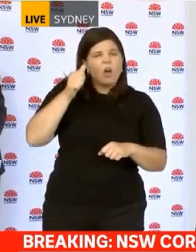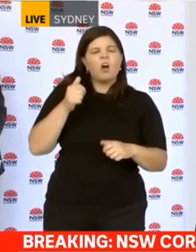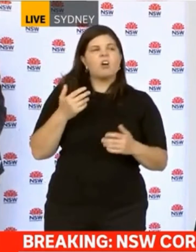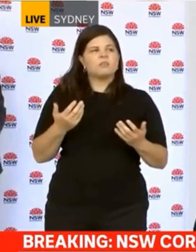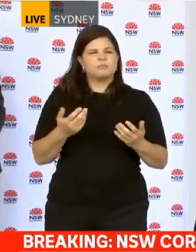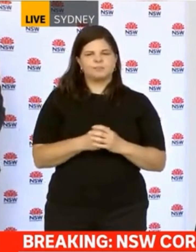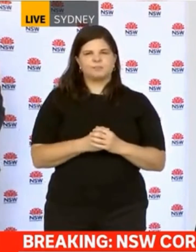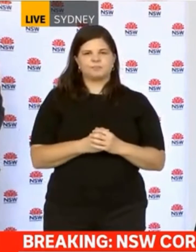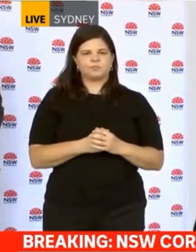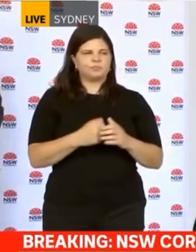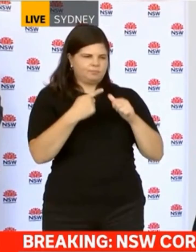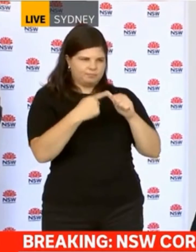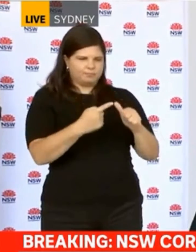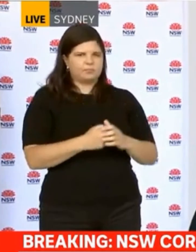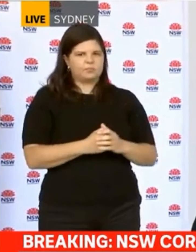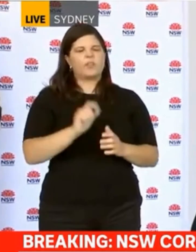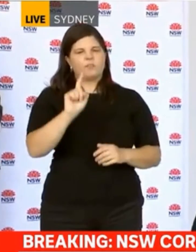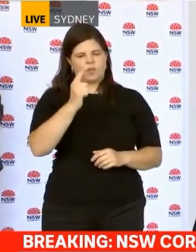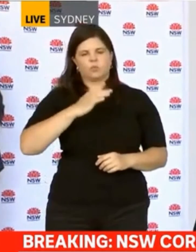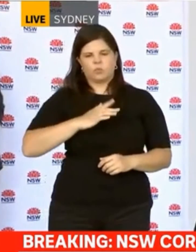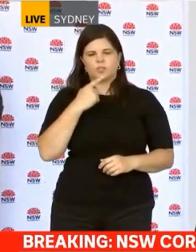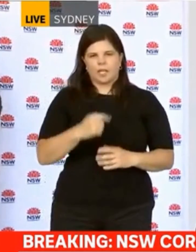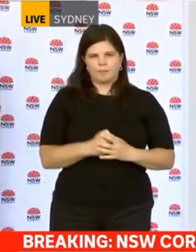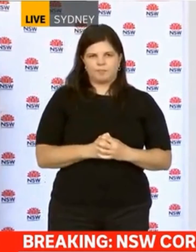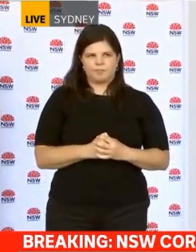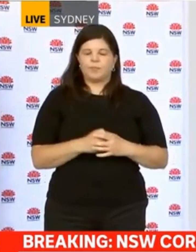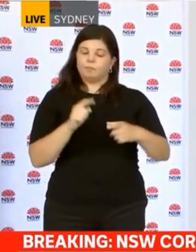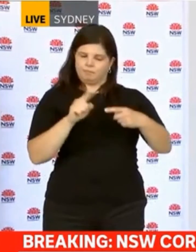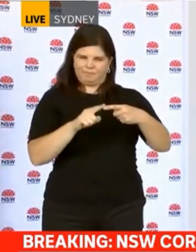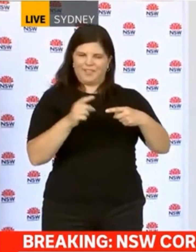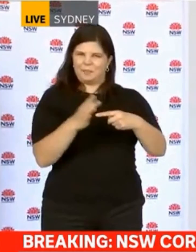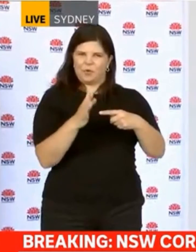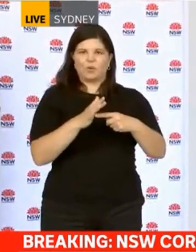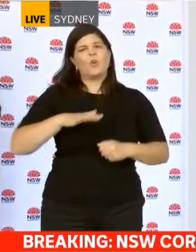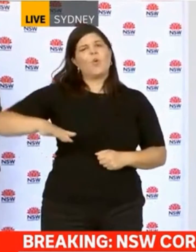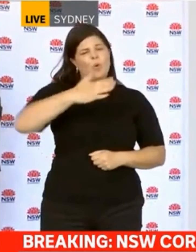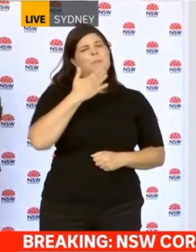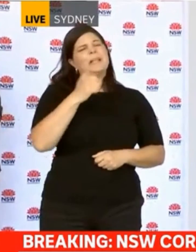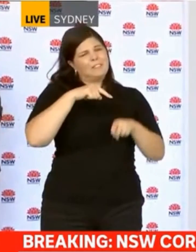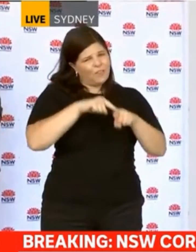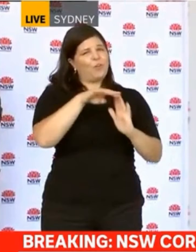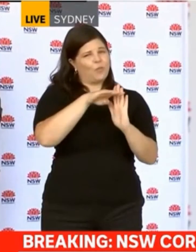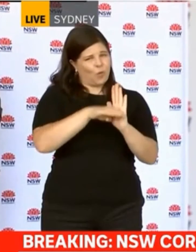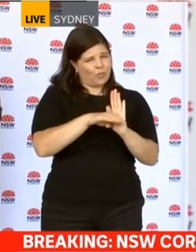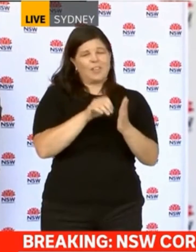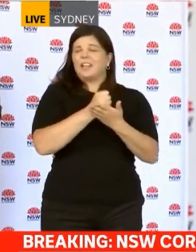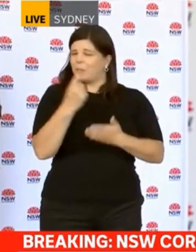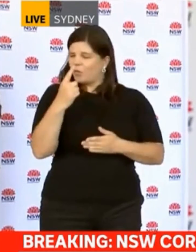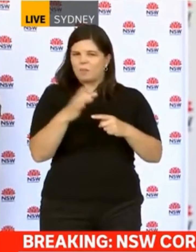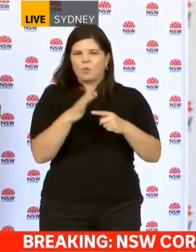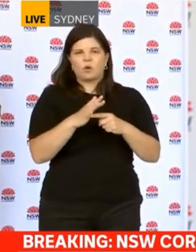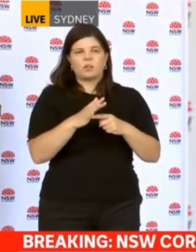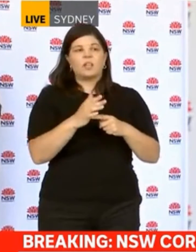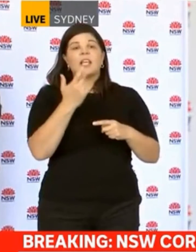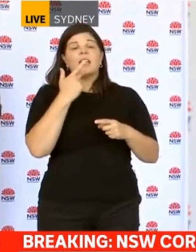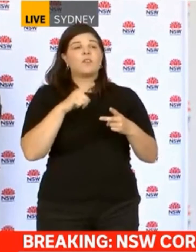our intent is for, first of all, can I say, our expectation and our desire is that everybody does the right thing. But